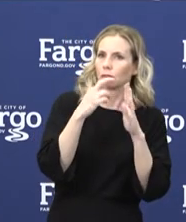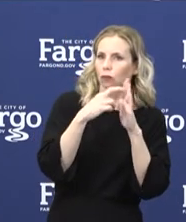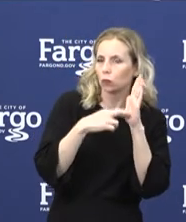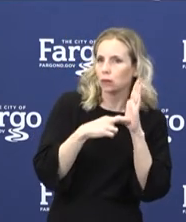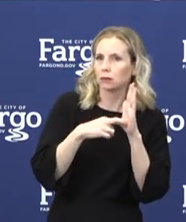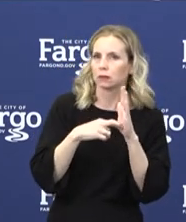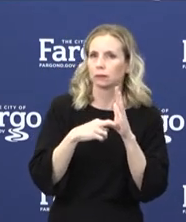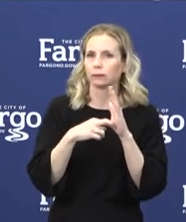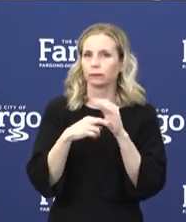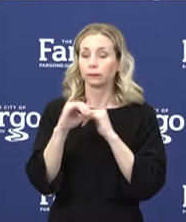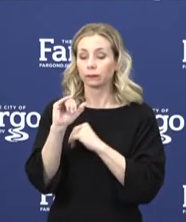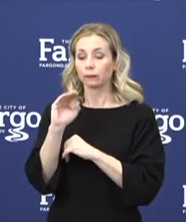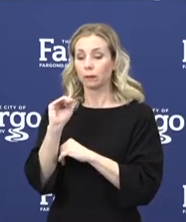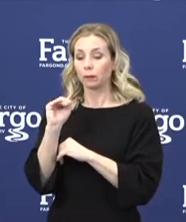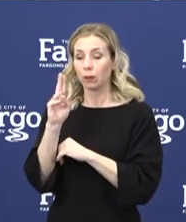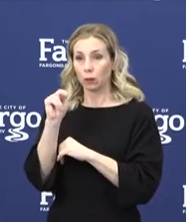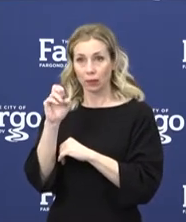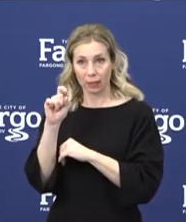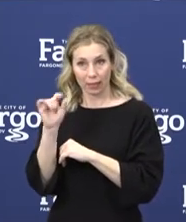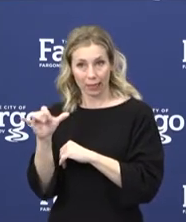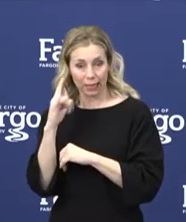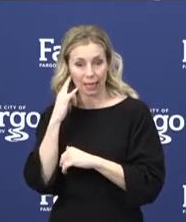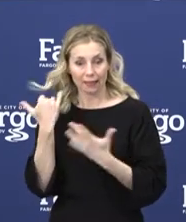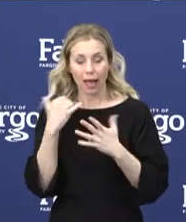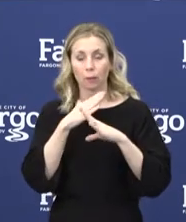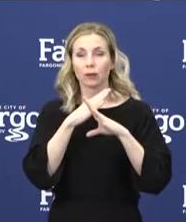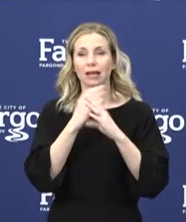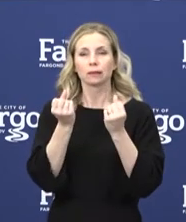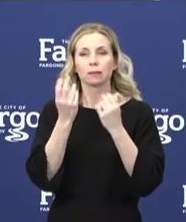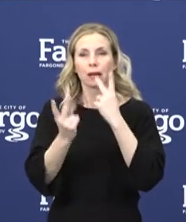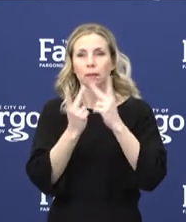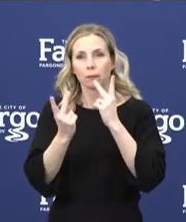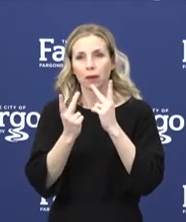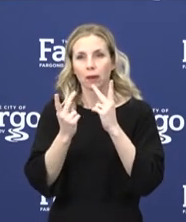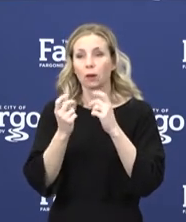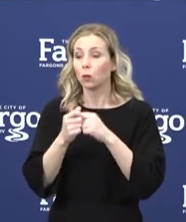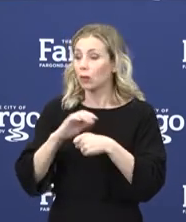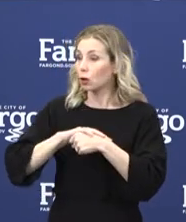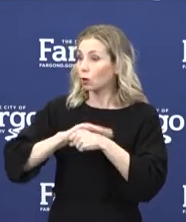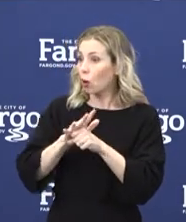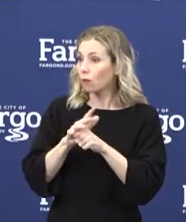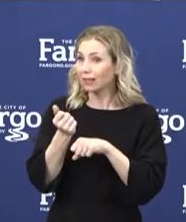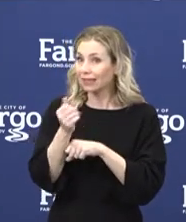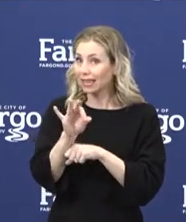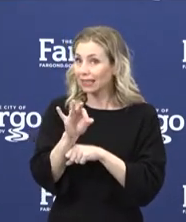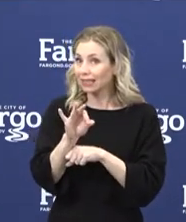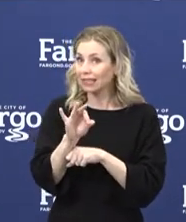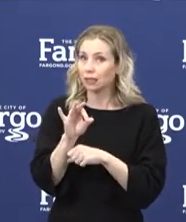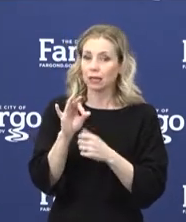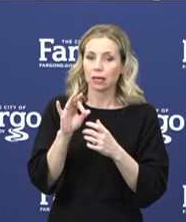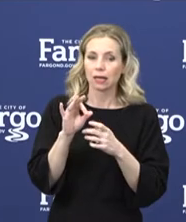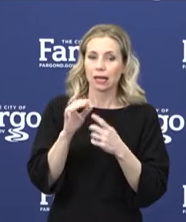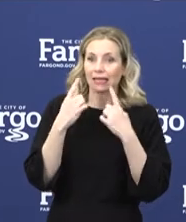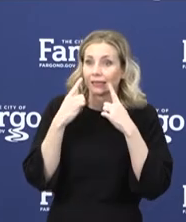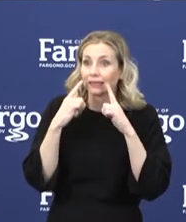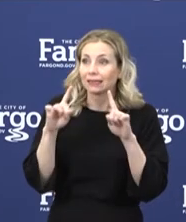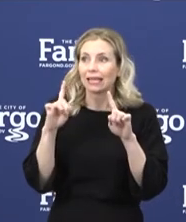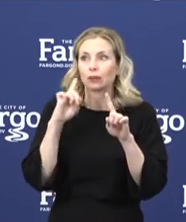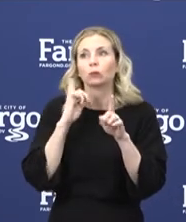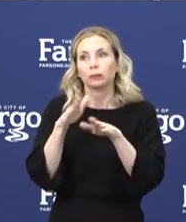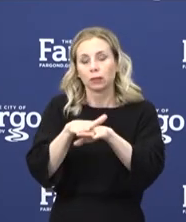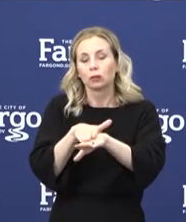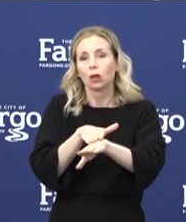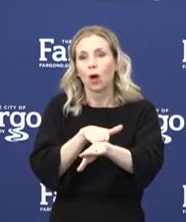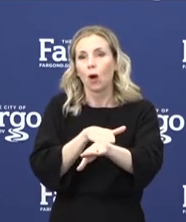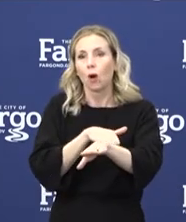protects most of the population and with COVID-19, that will be achieved slowly. When most of the population